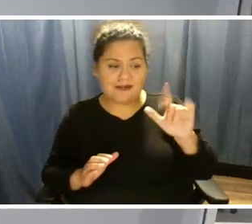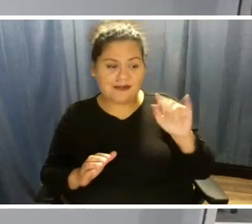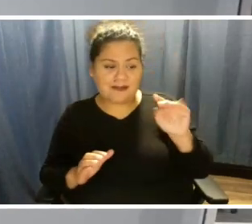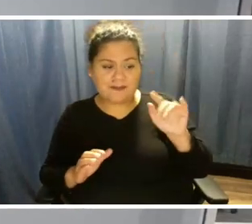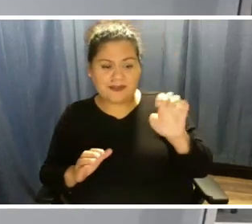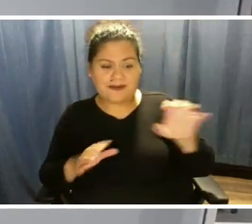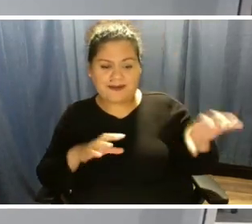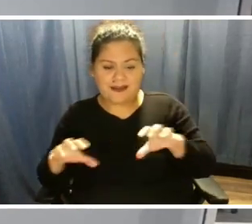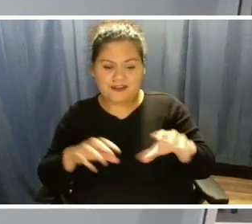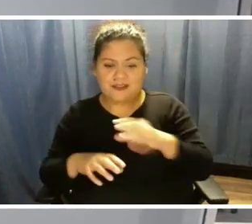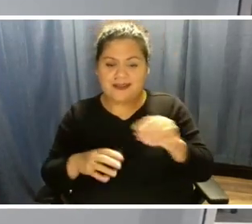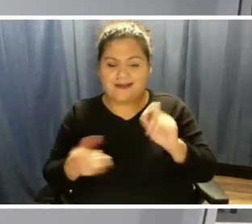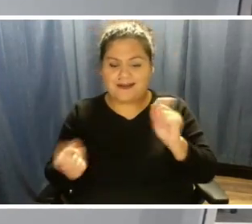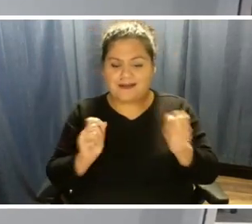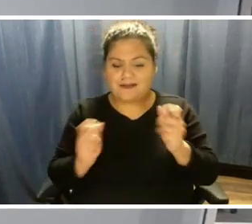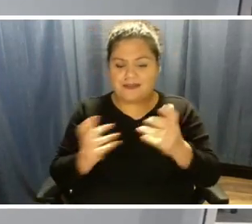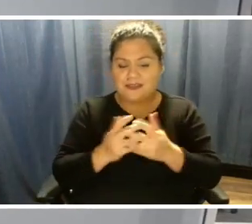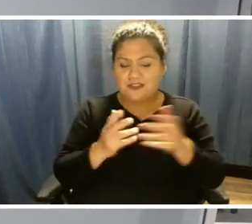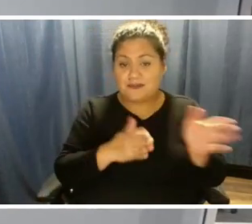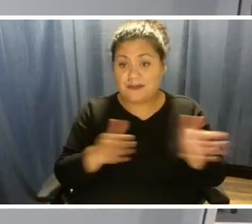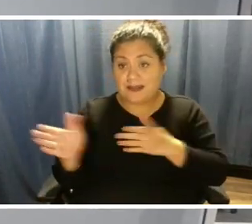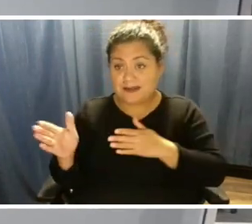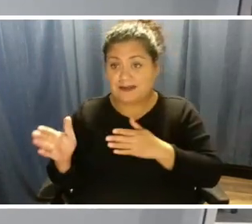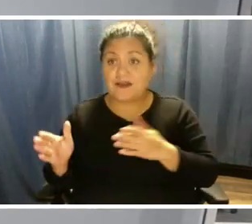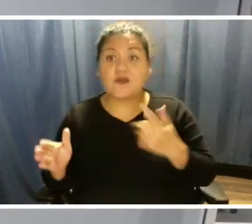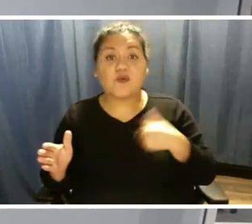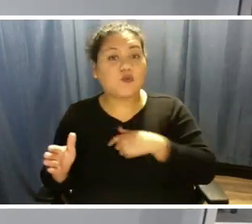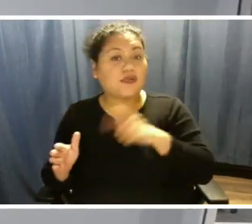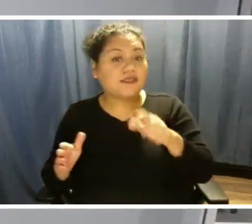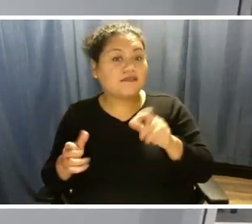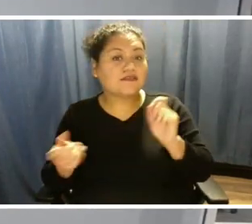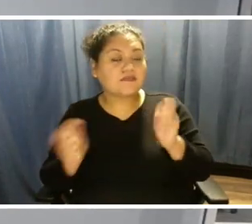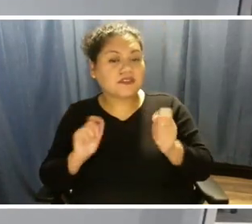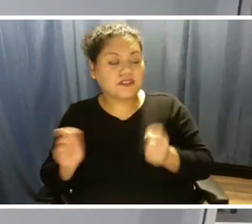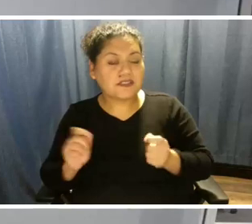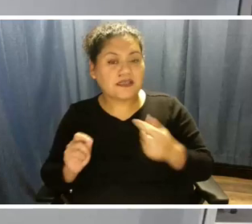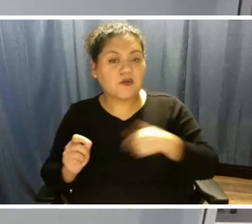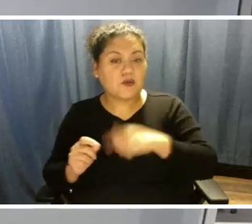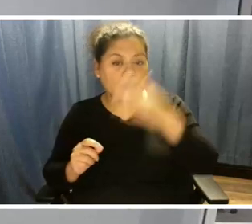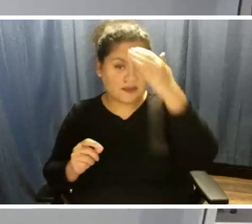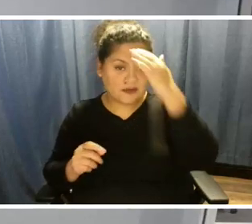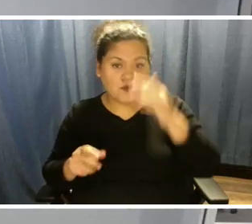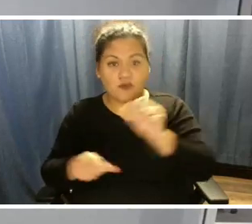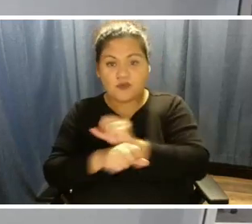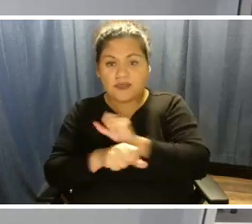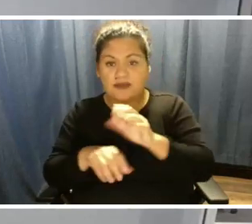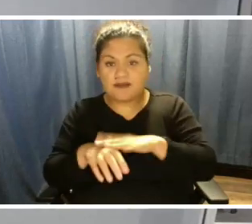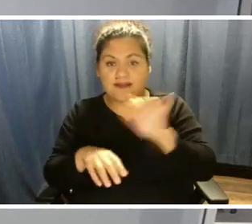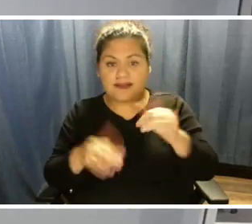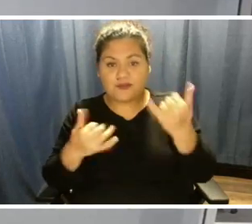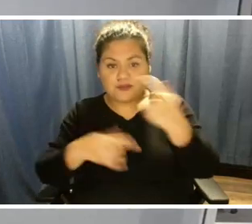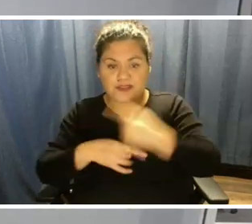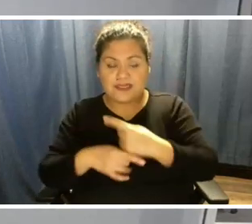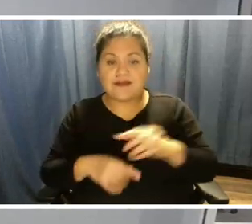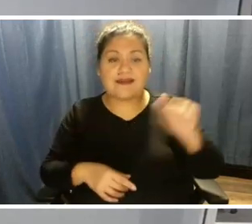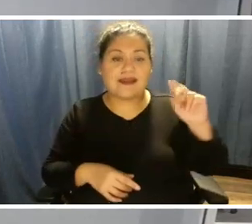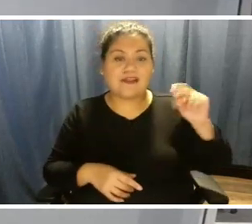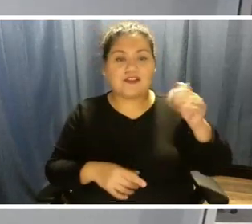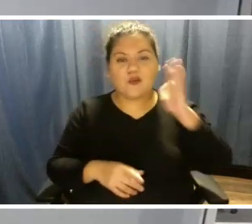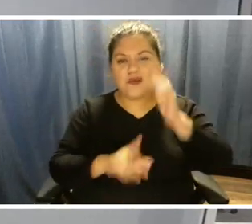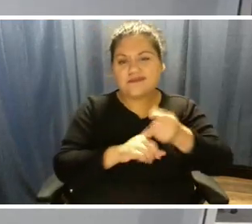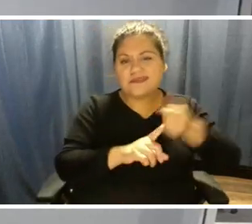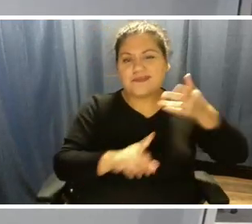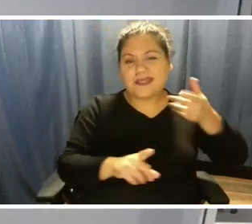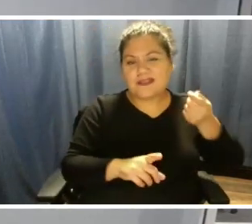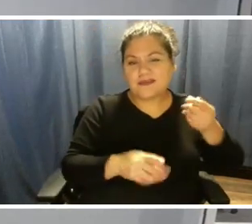and adaptation plan, we have to make changes. And we know that, and we're working on that today. Angela is going to talk a little bit more